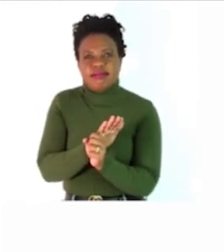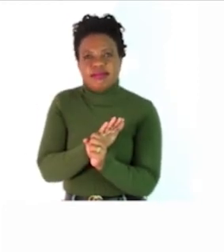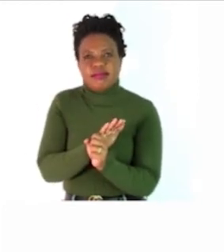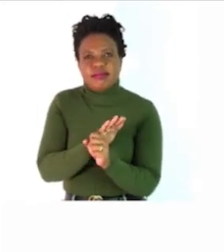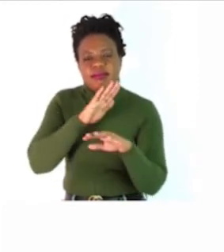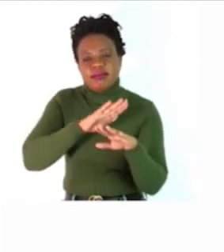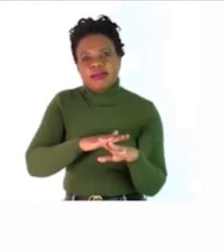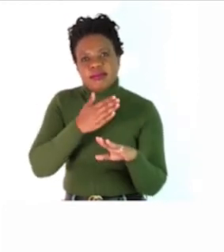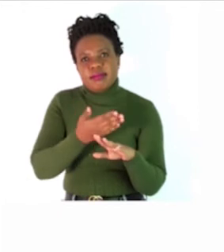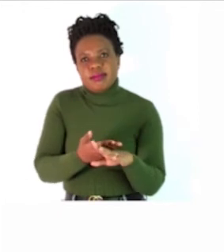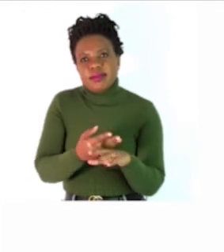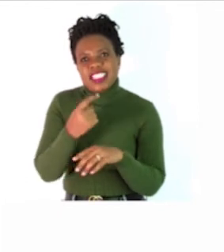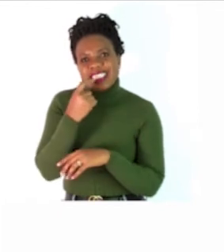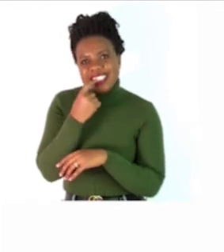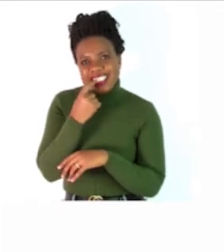for example tooth